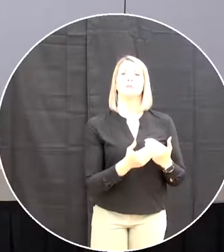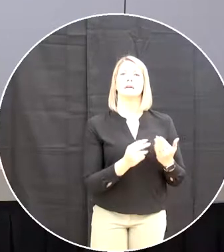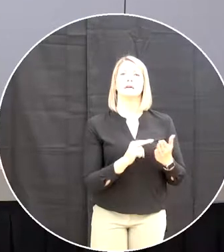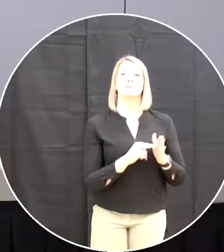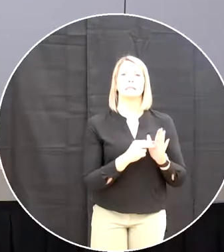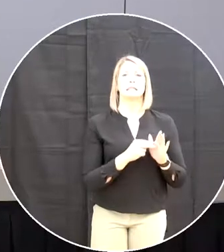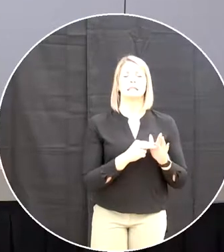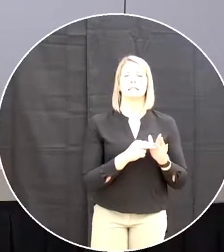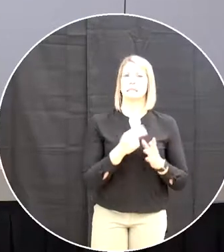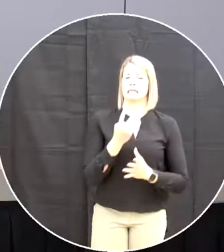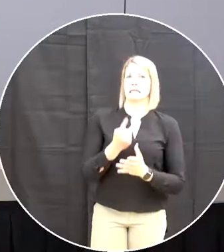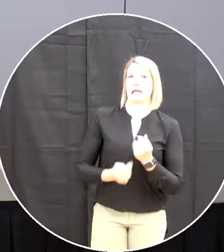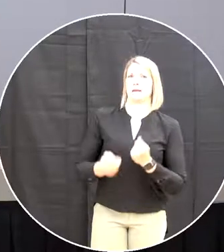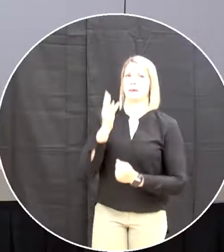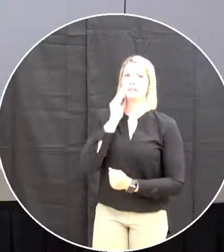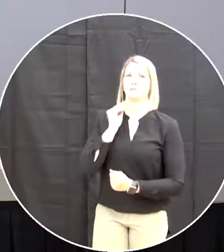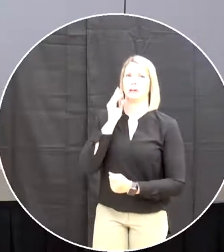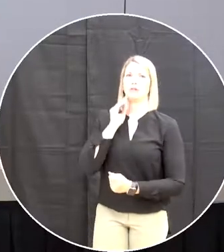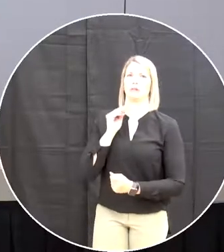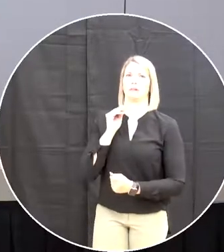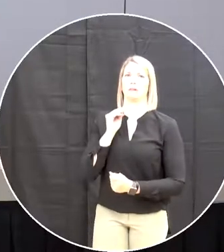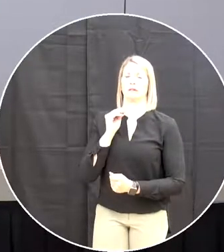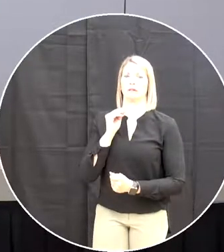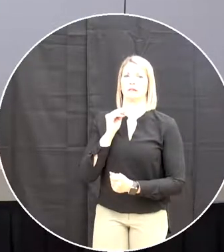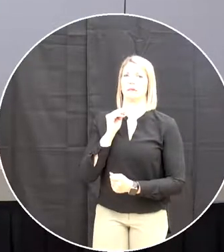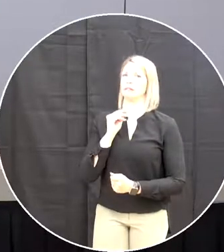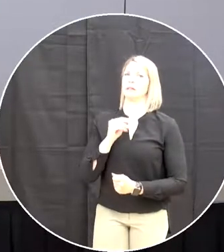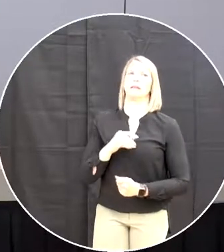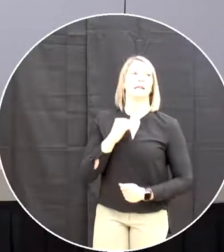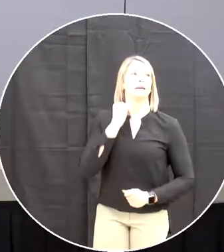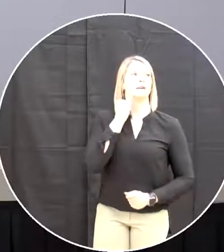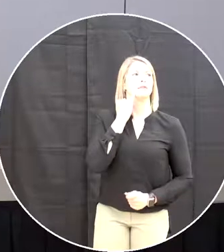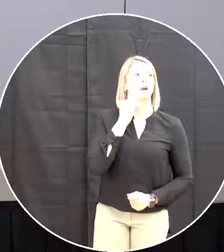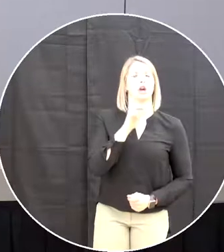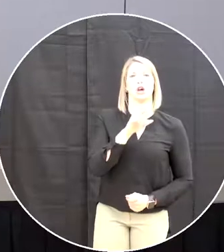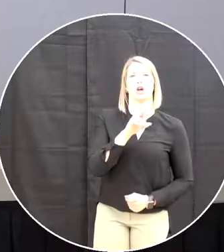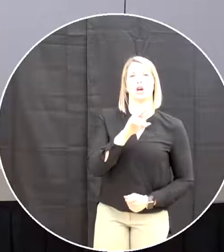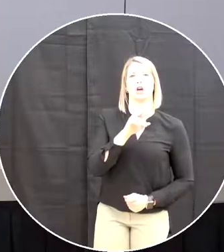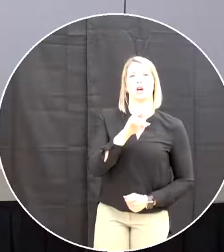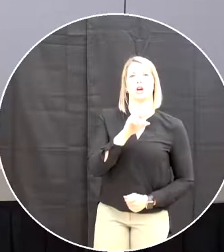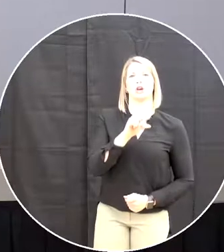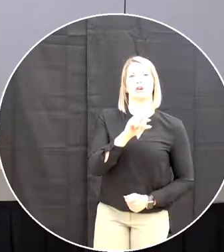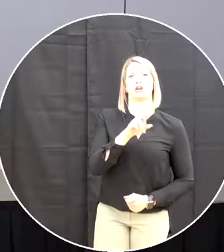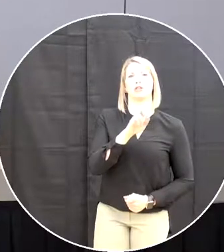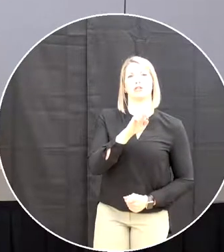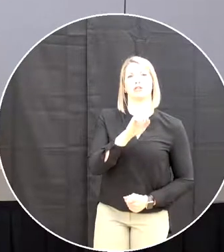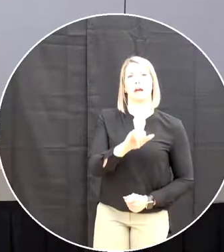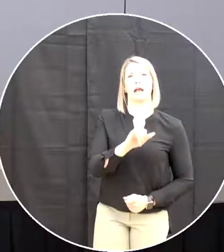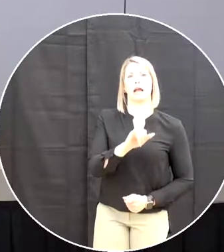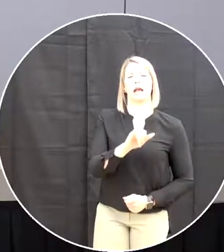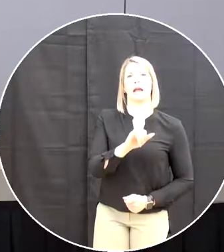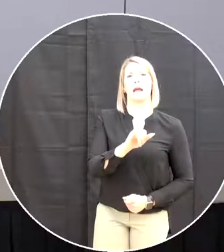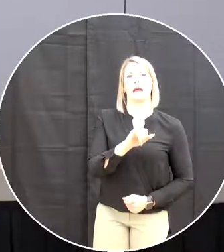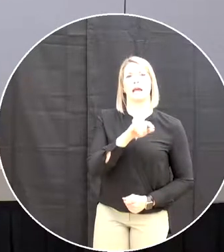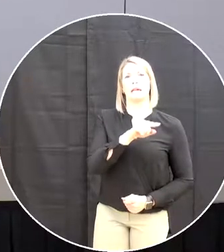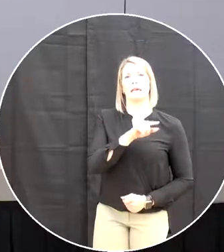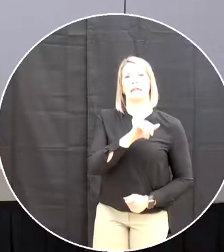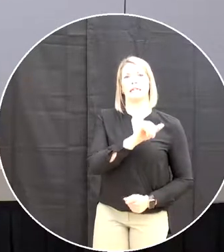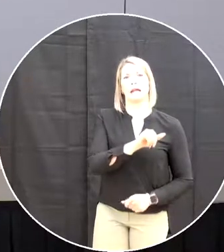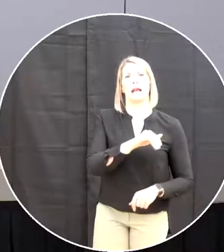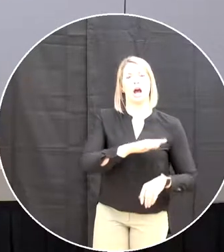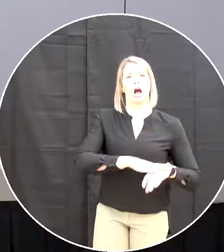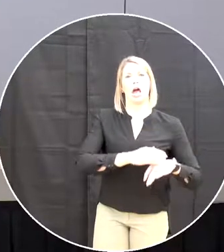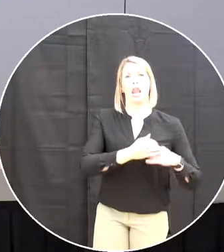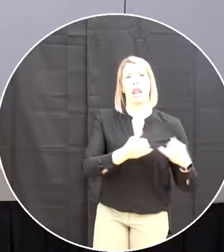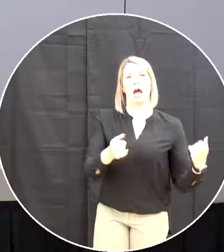two that is to say if ray were online he would be in his eighth seventh or eighth hour now looking at a total of